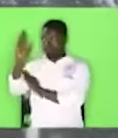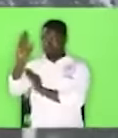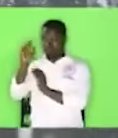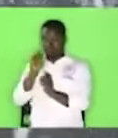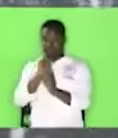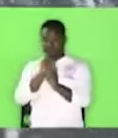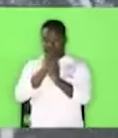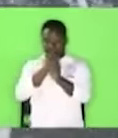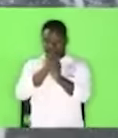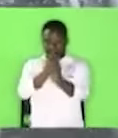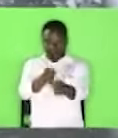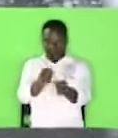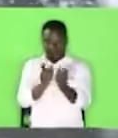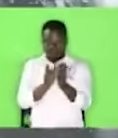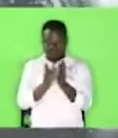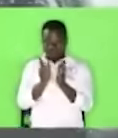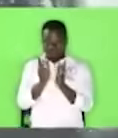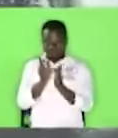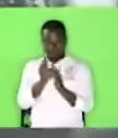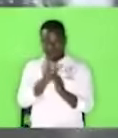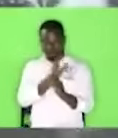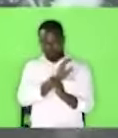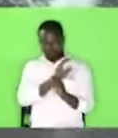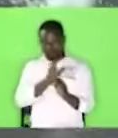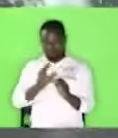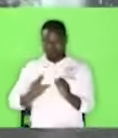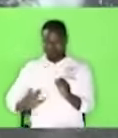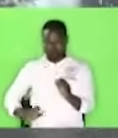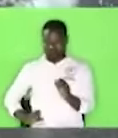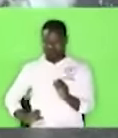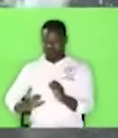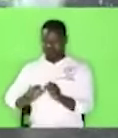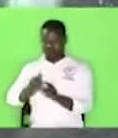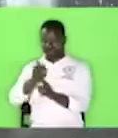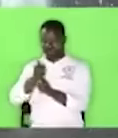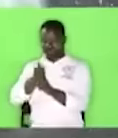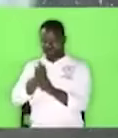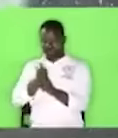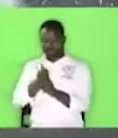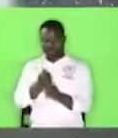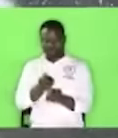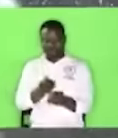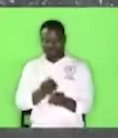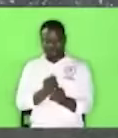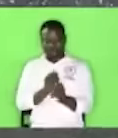Christ of Nazareth did not give him anything but the name.